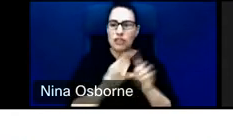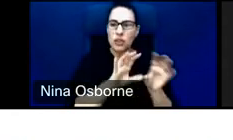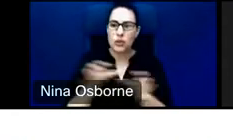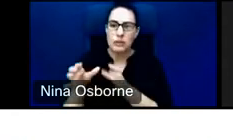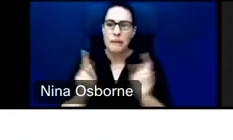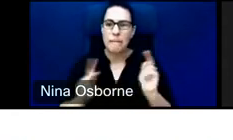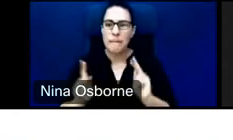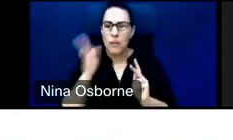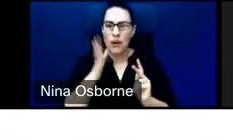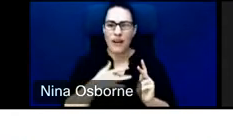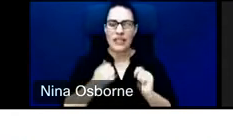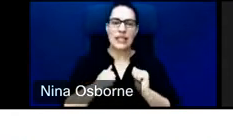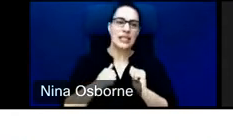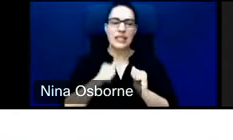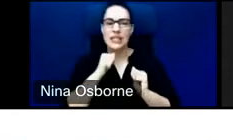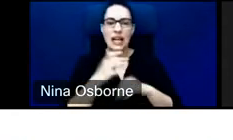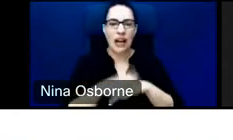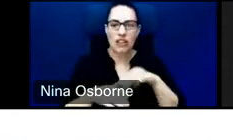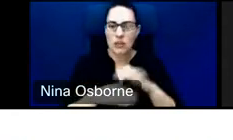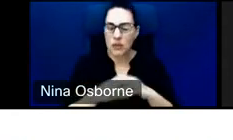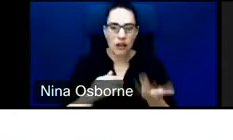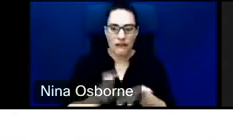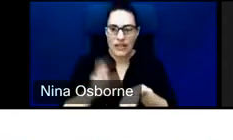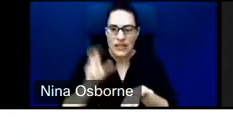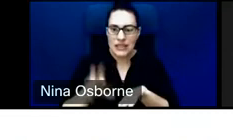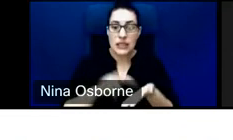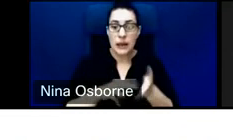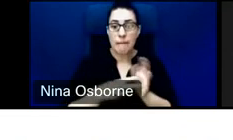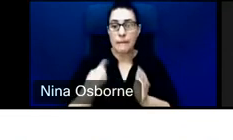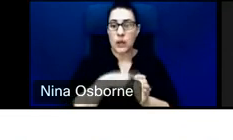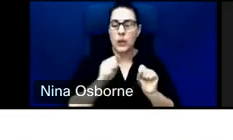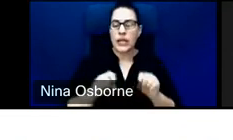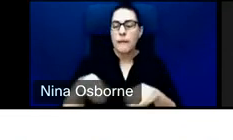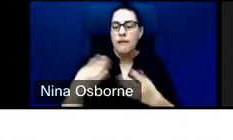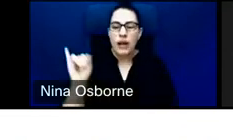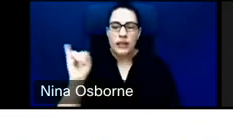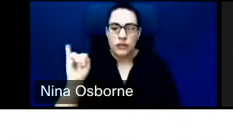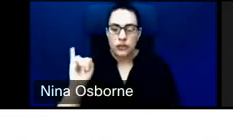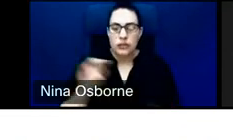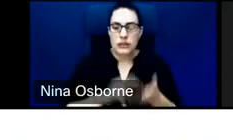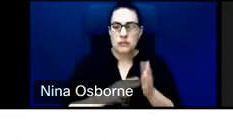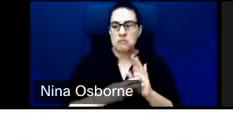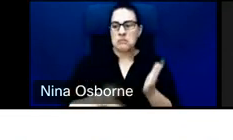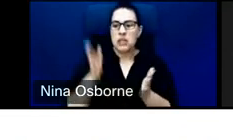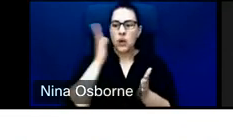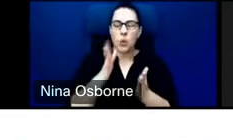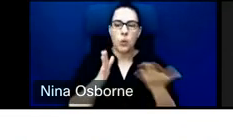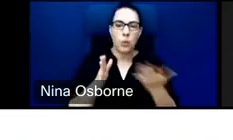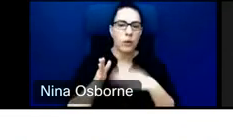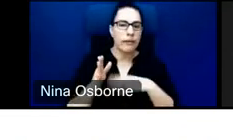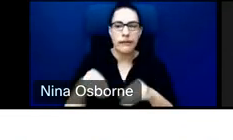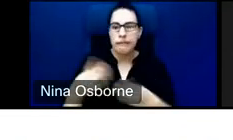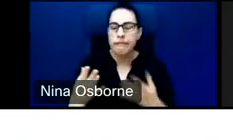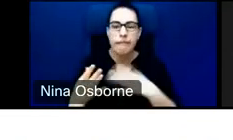insurance where we protect the assets in case of something like currency and convertibility or government